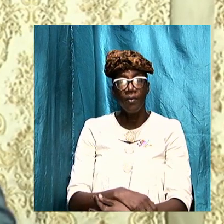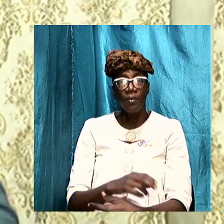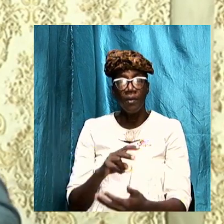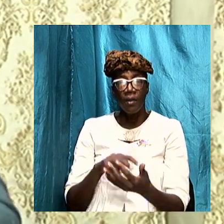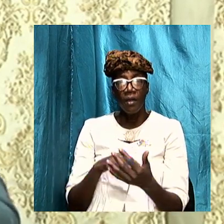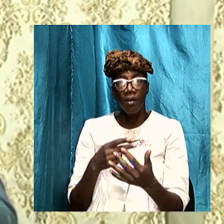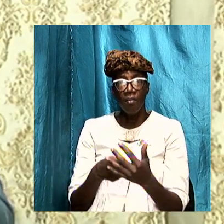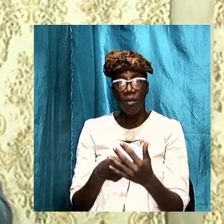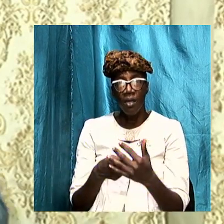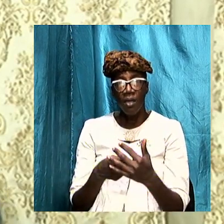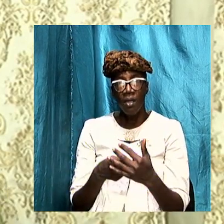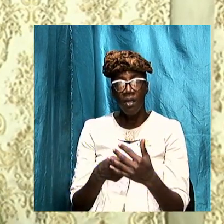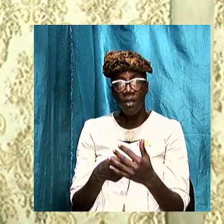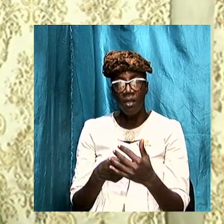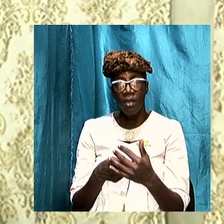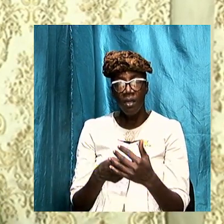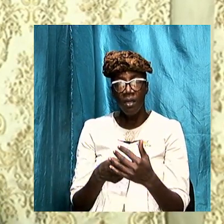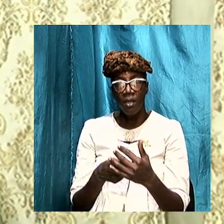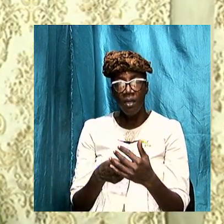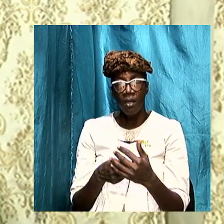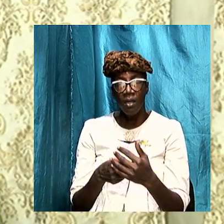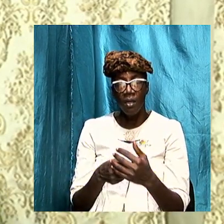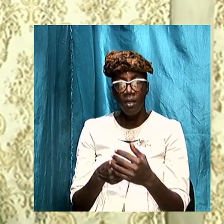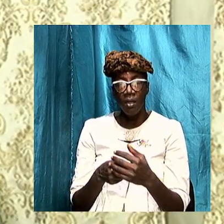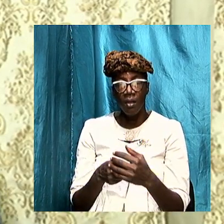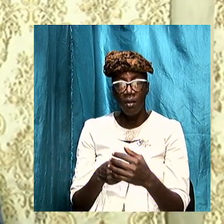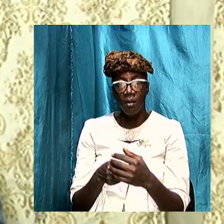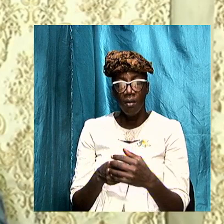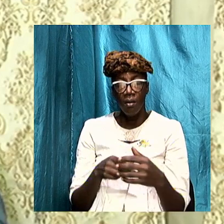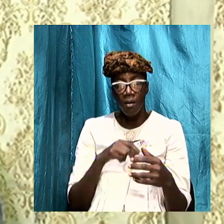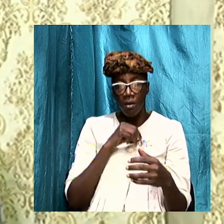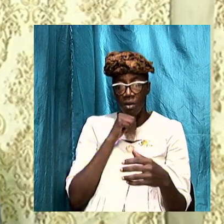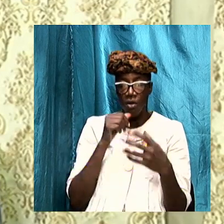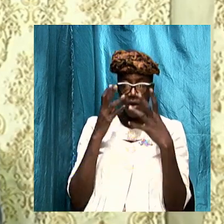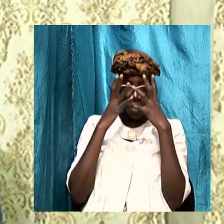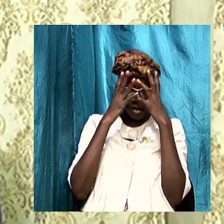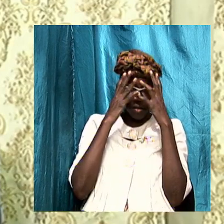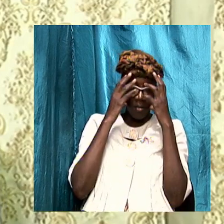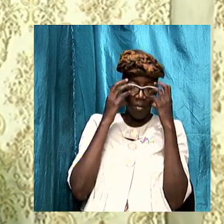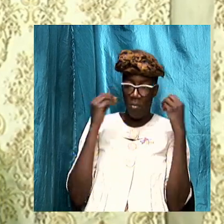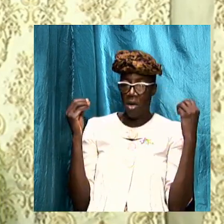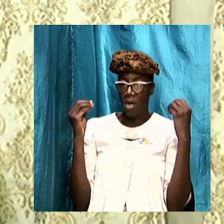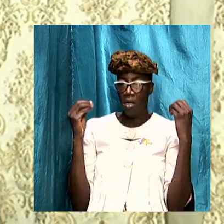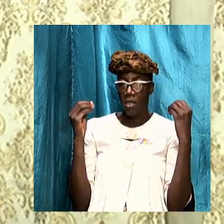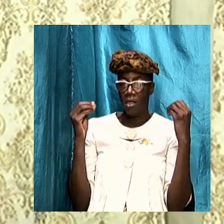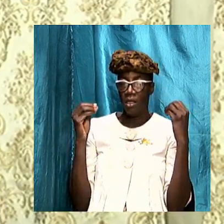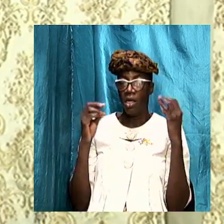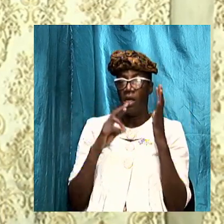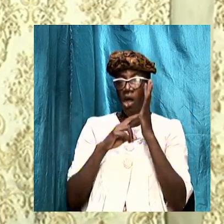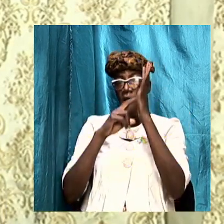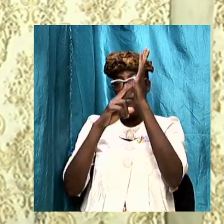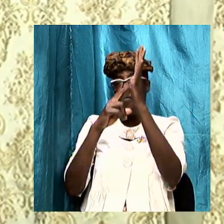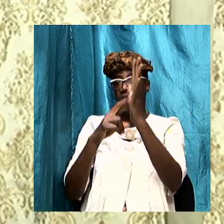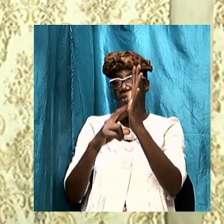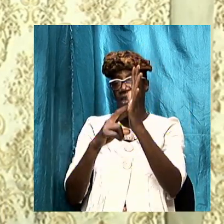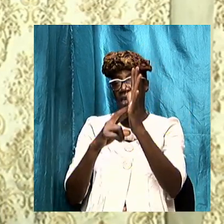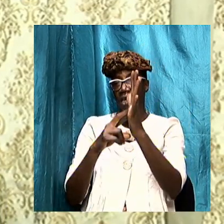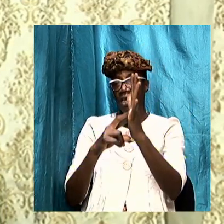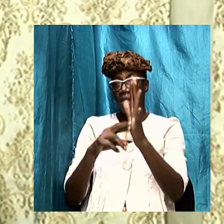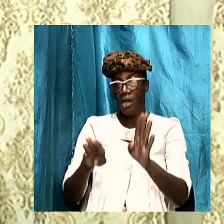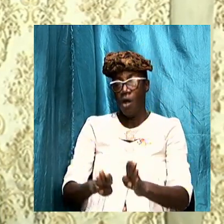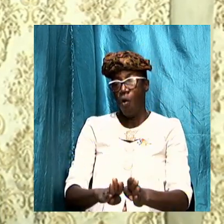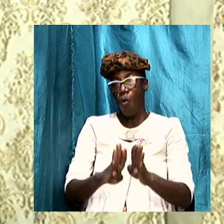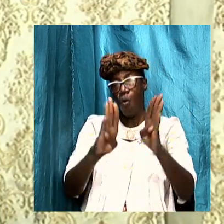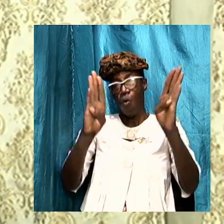means an unmasking an unveiling a revealing and